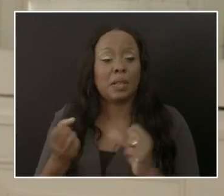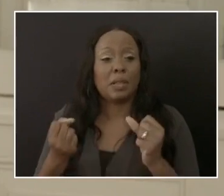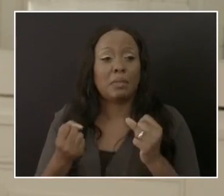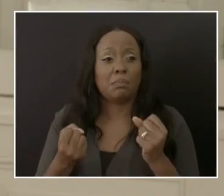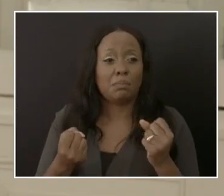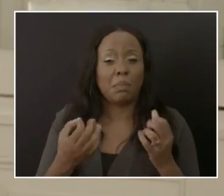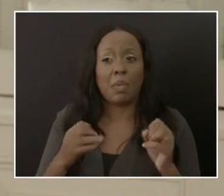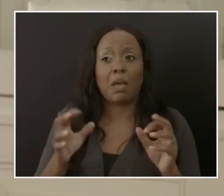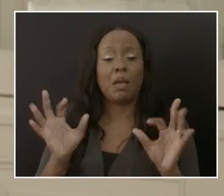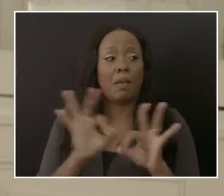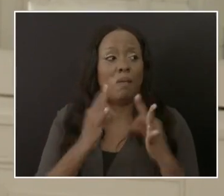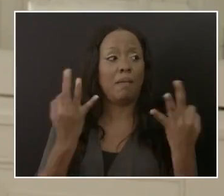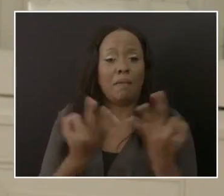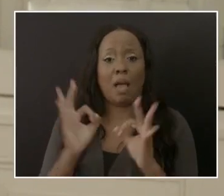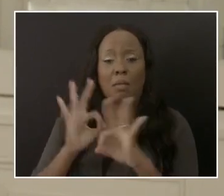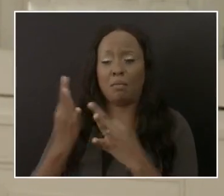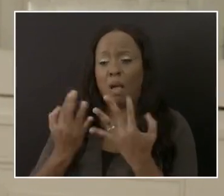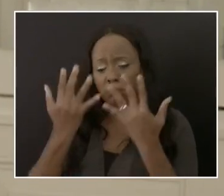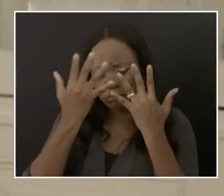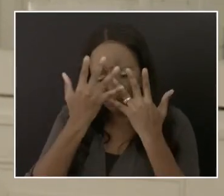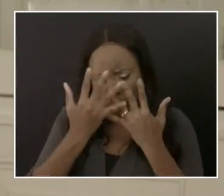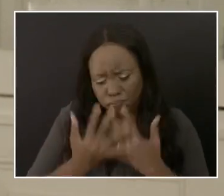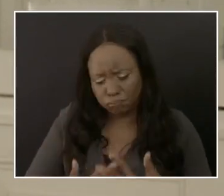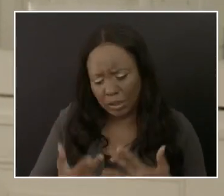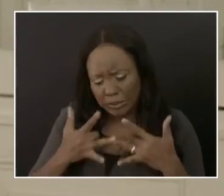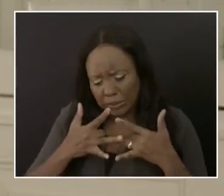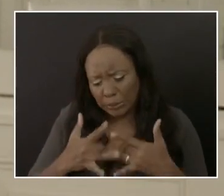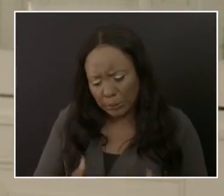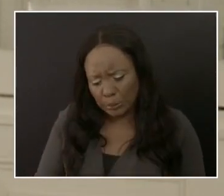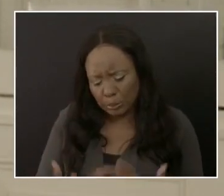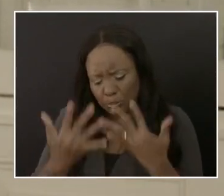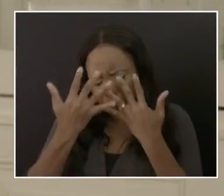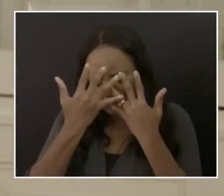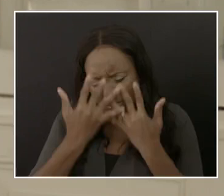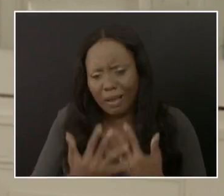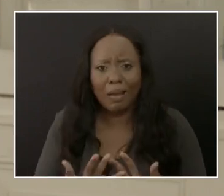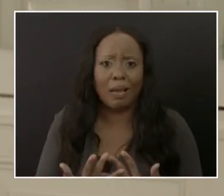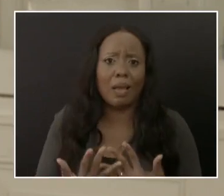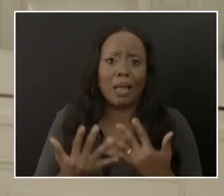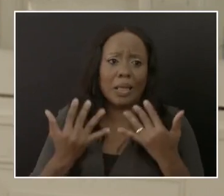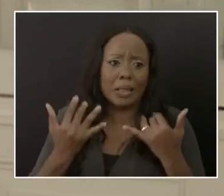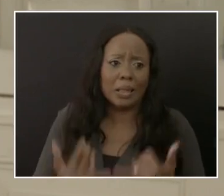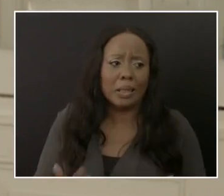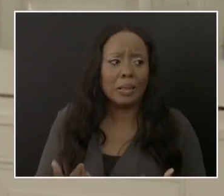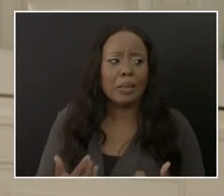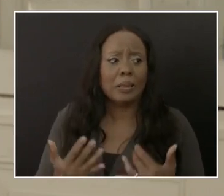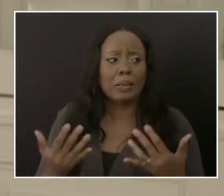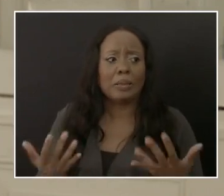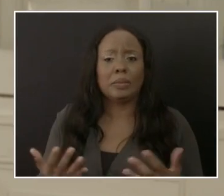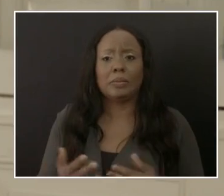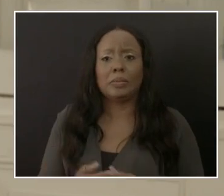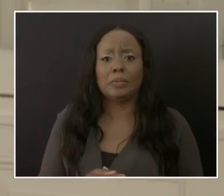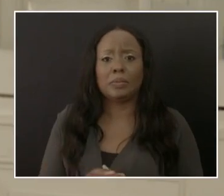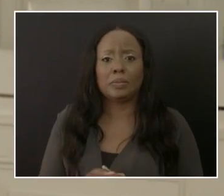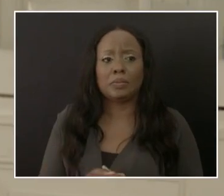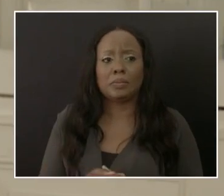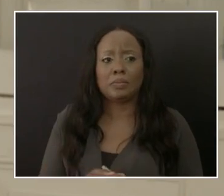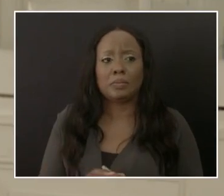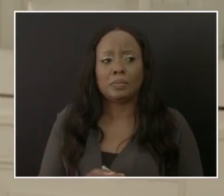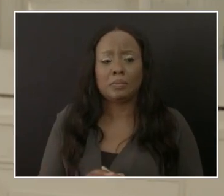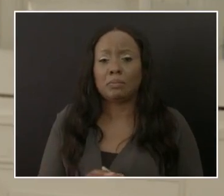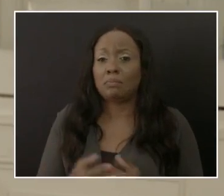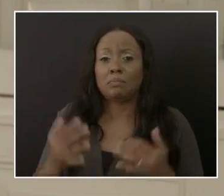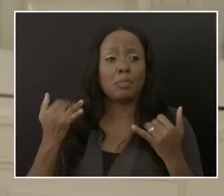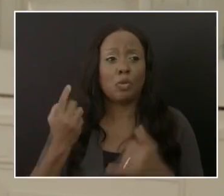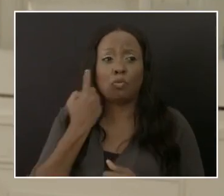Several families are grieving at this time around the Republic and going into Christmas.